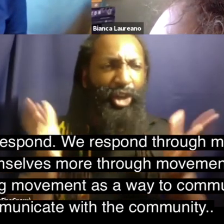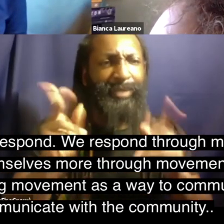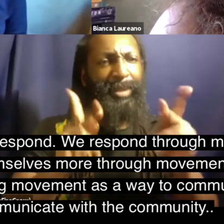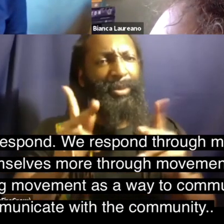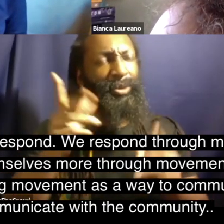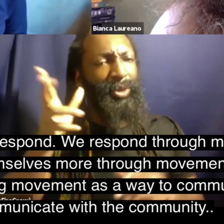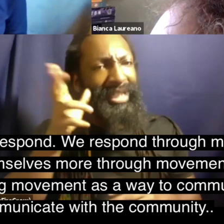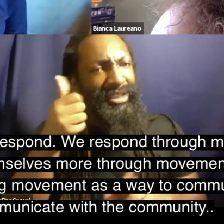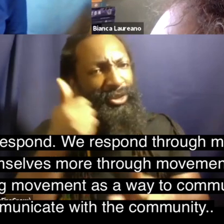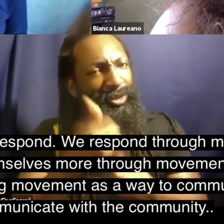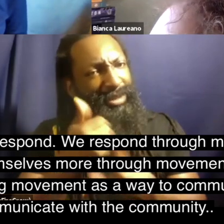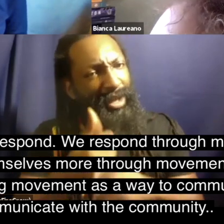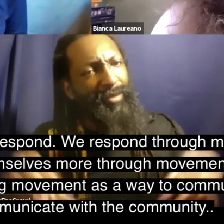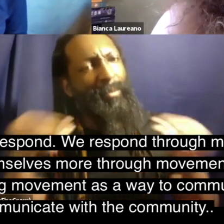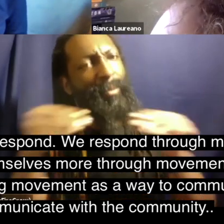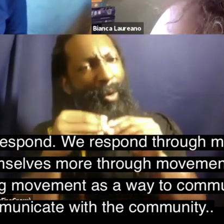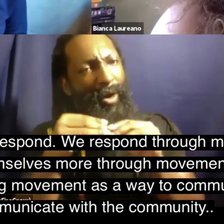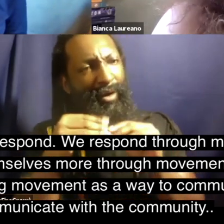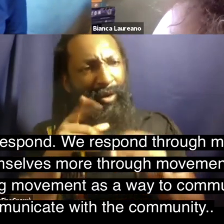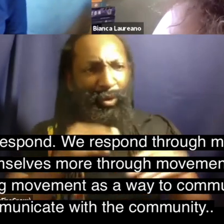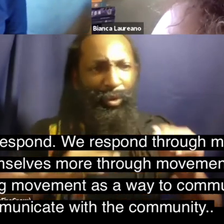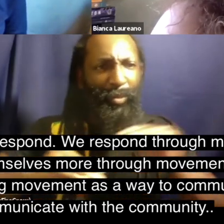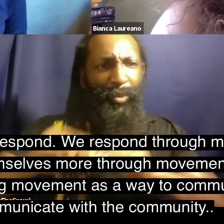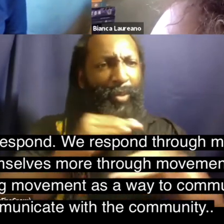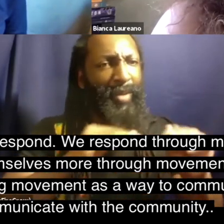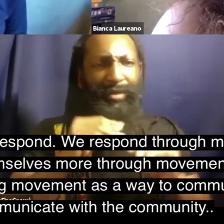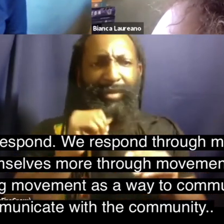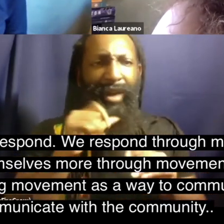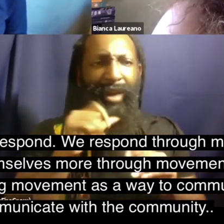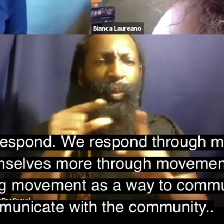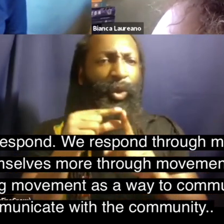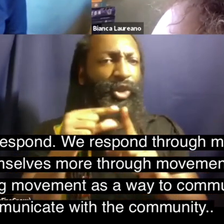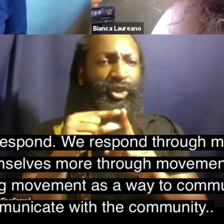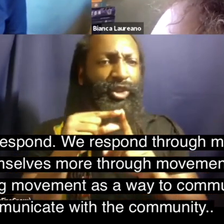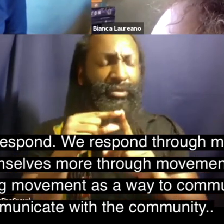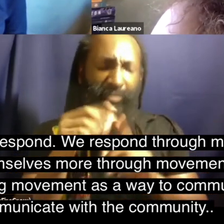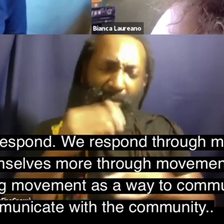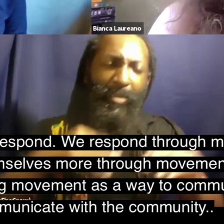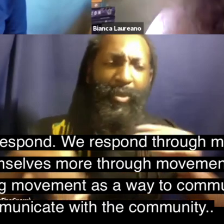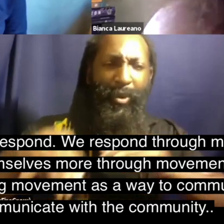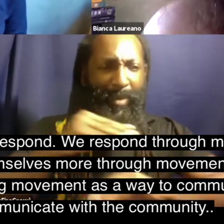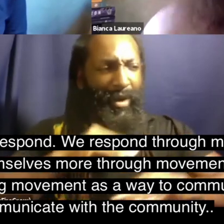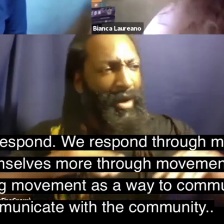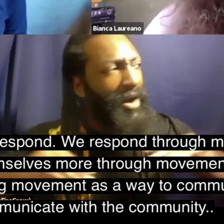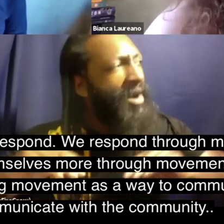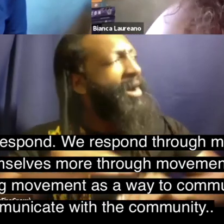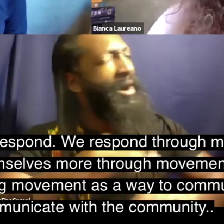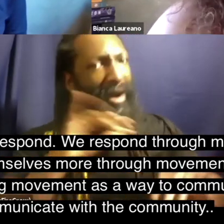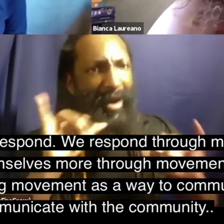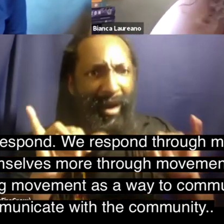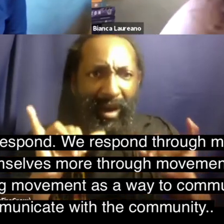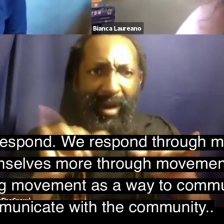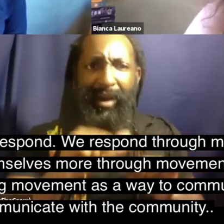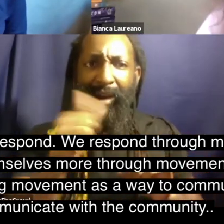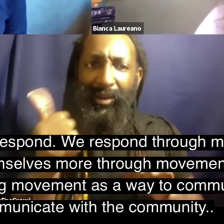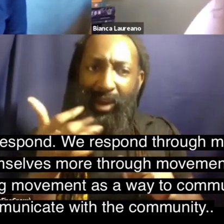respond through movement and dance and i encourage people to listen to themselves more through movement not always through words but